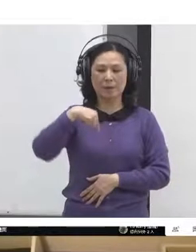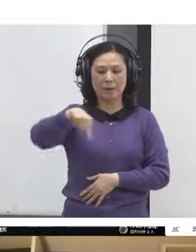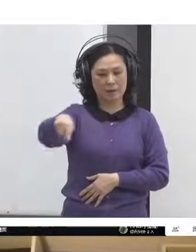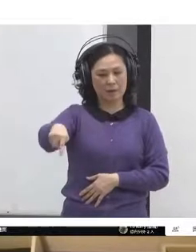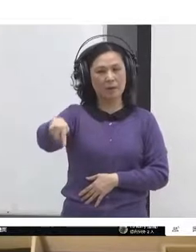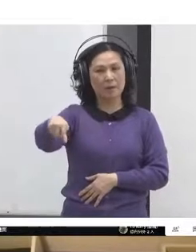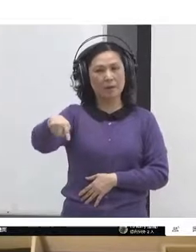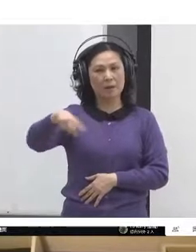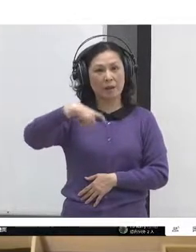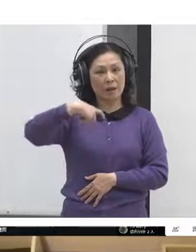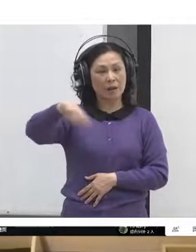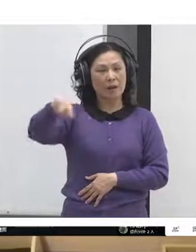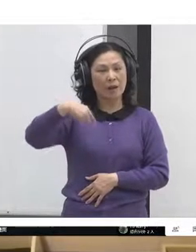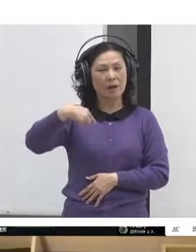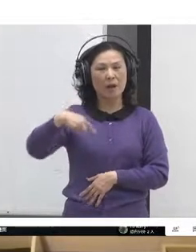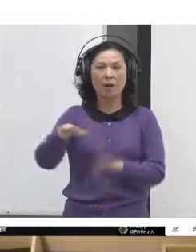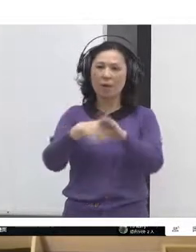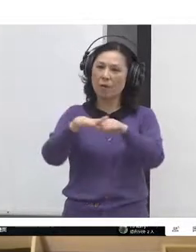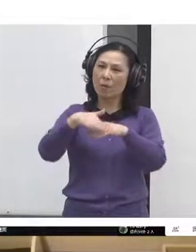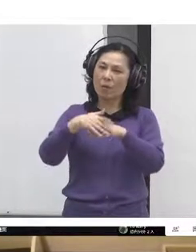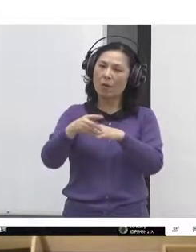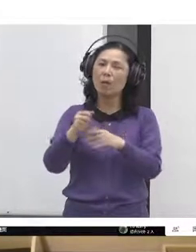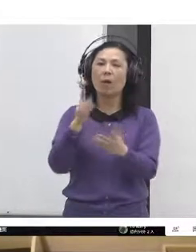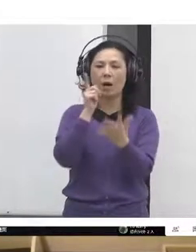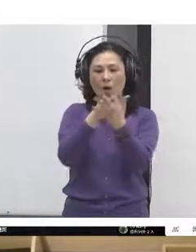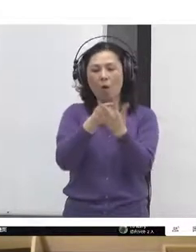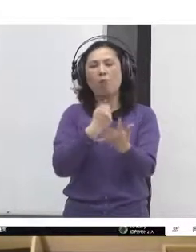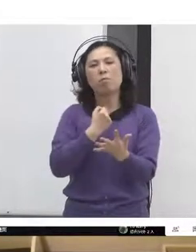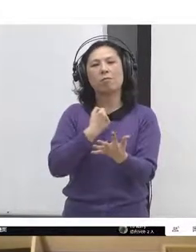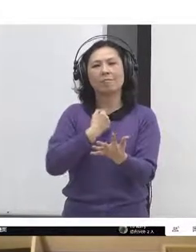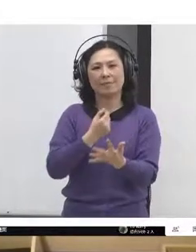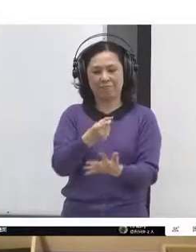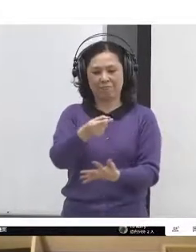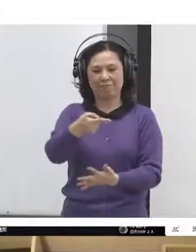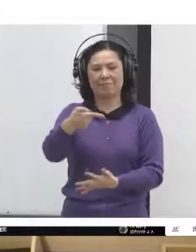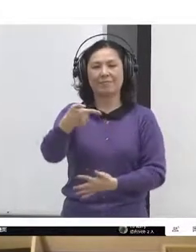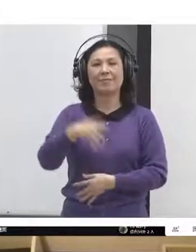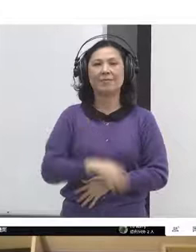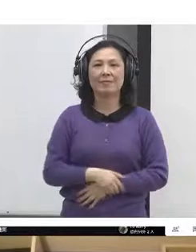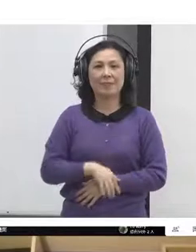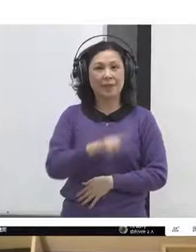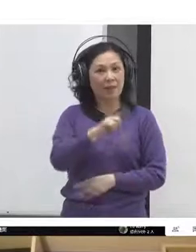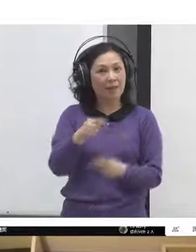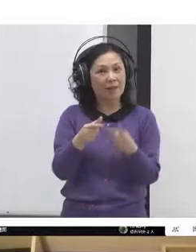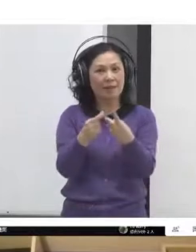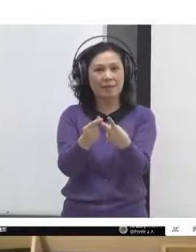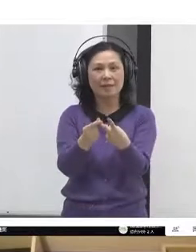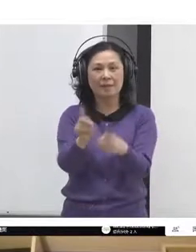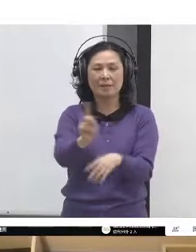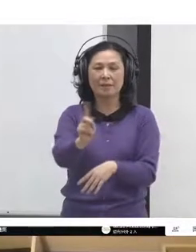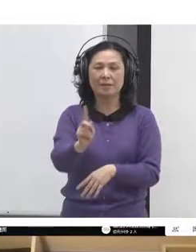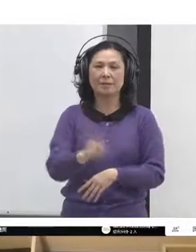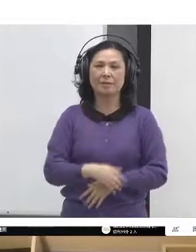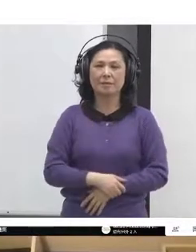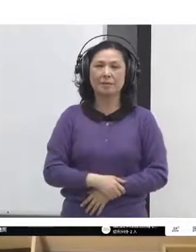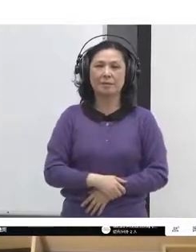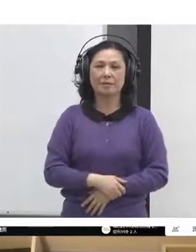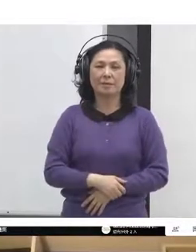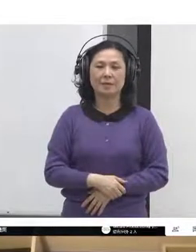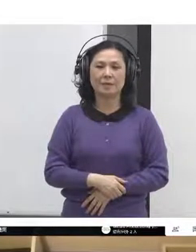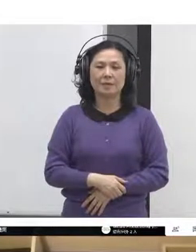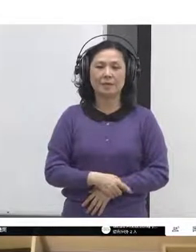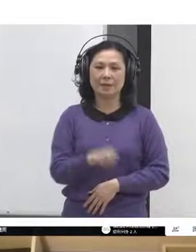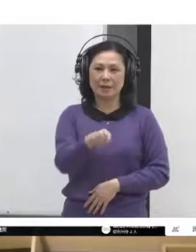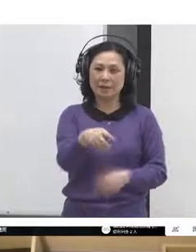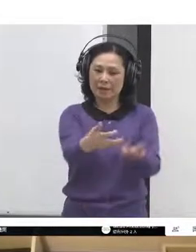And with an awareness of that, you can then start to think about the second aspect, which is being able to support a team, a collective of people,